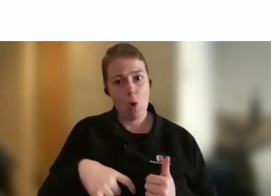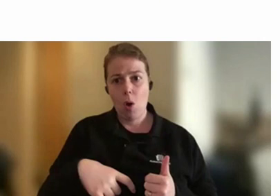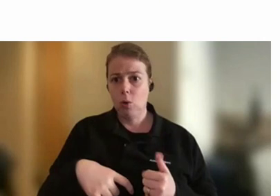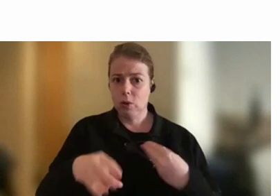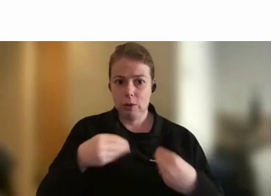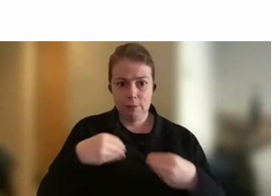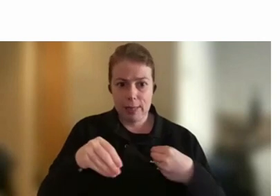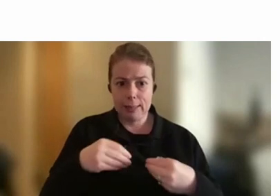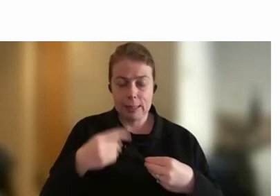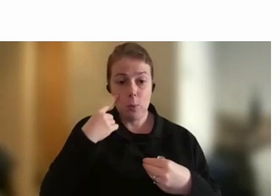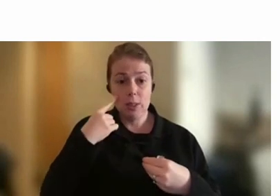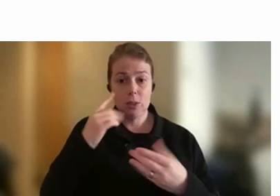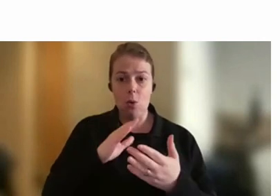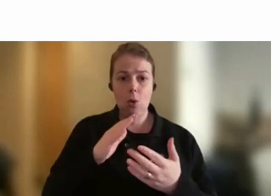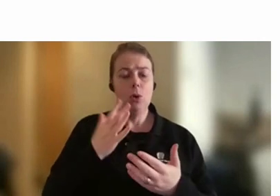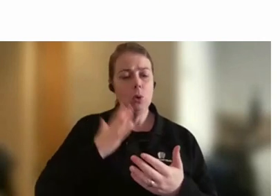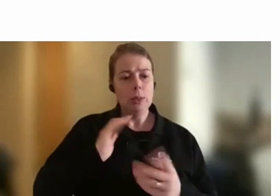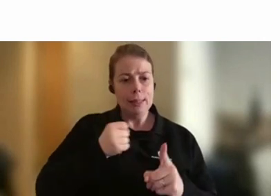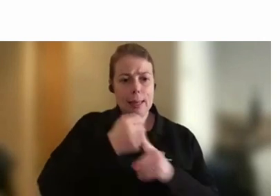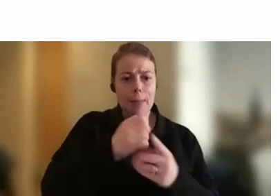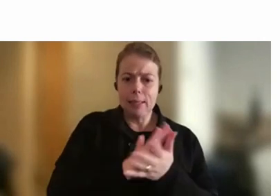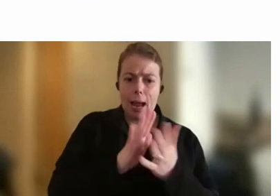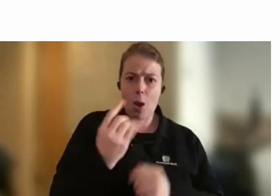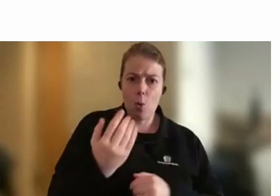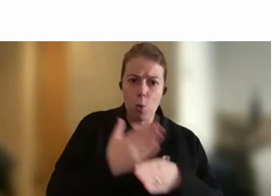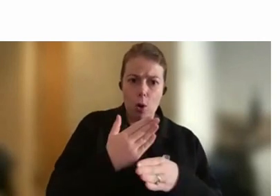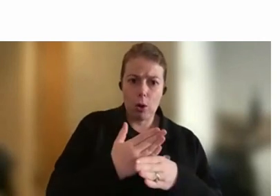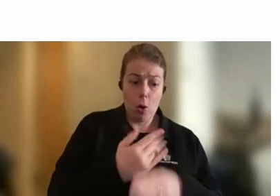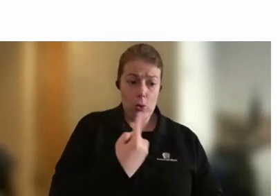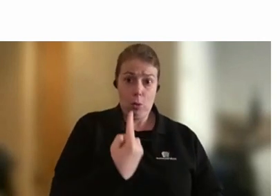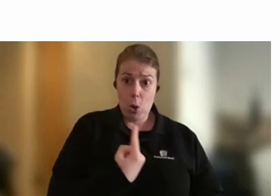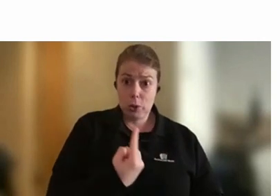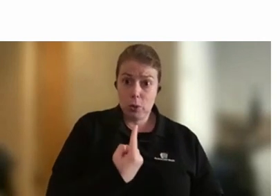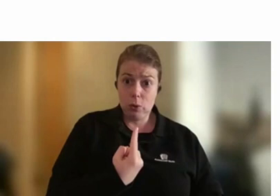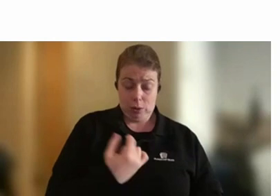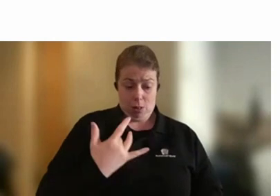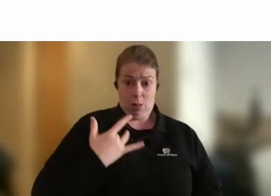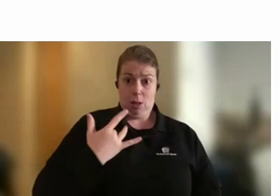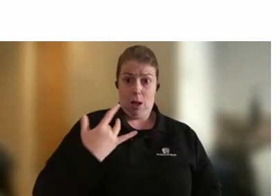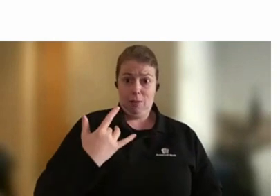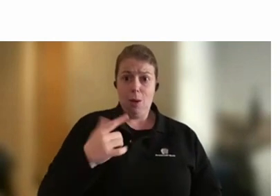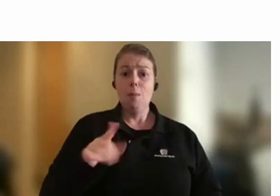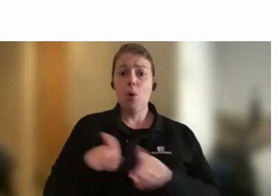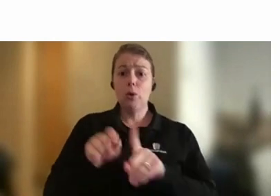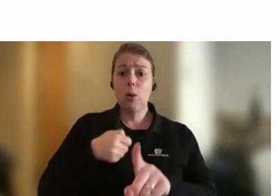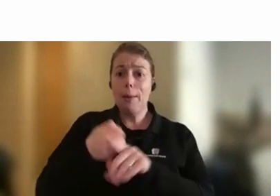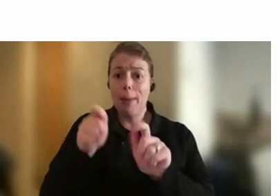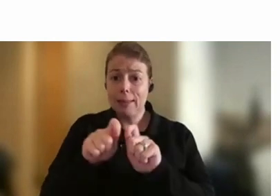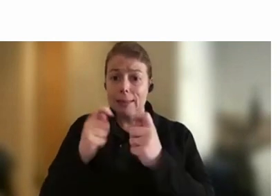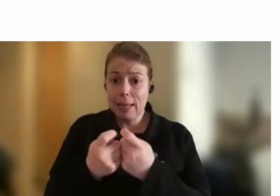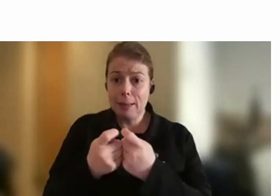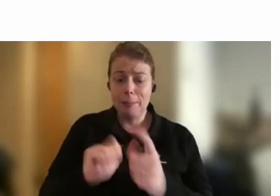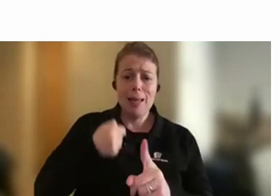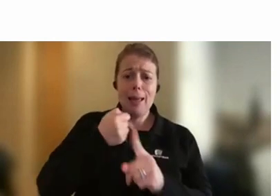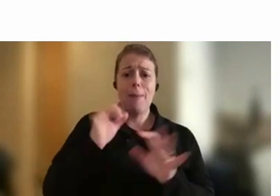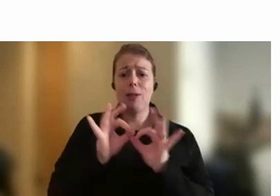impacts of how they're going to work will have not only on them and their own lives, but also on the team and the organisation as a whole. I think we need to